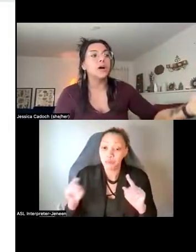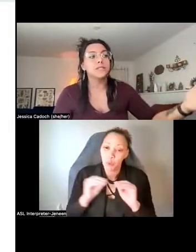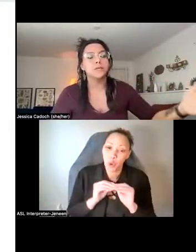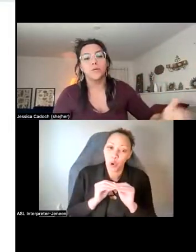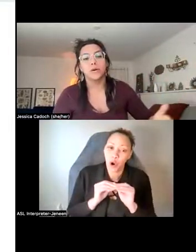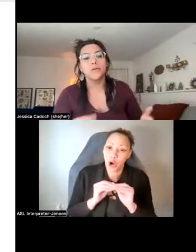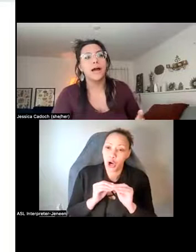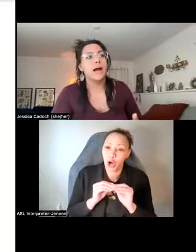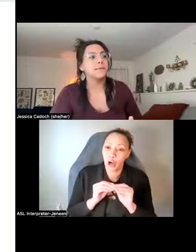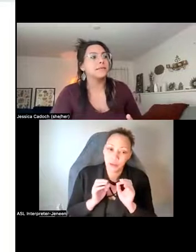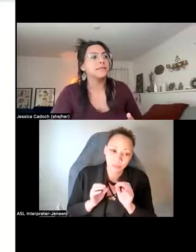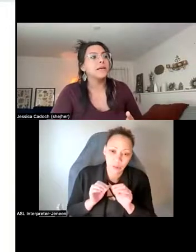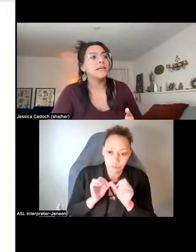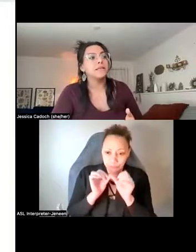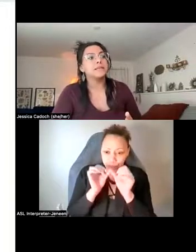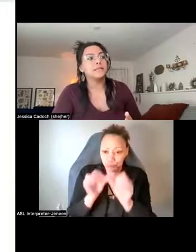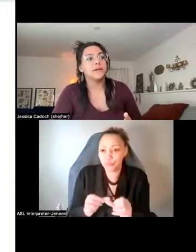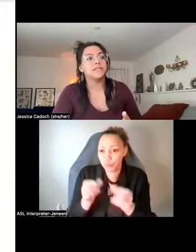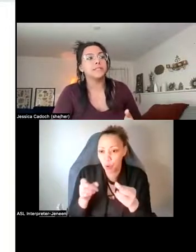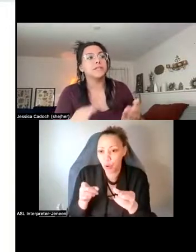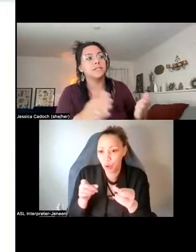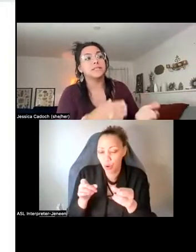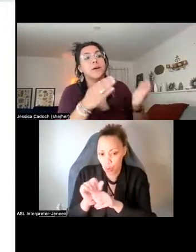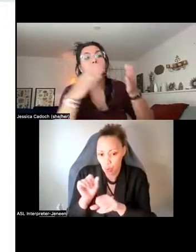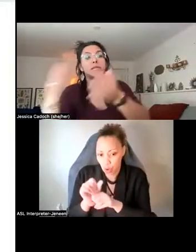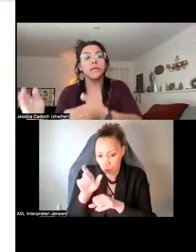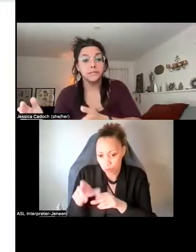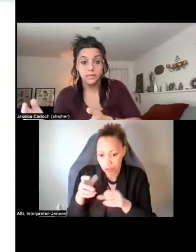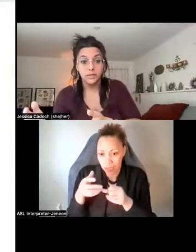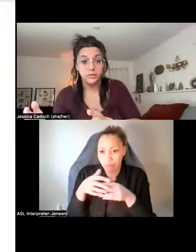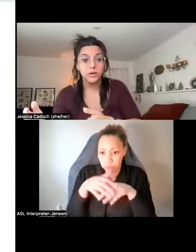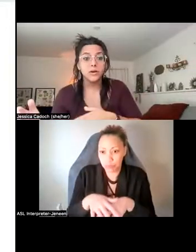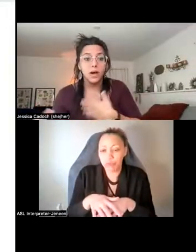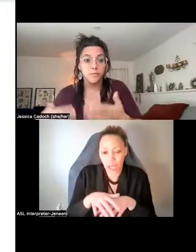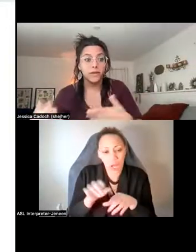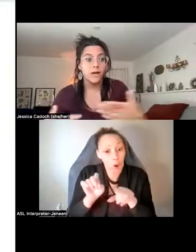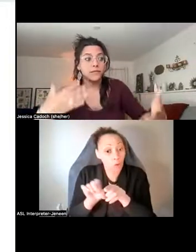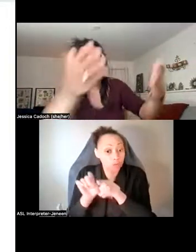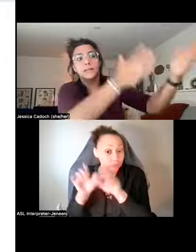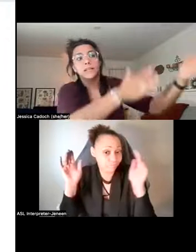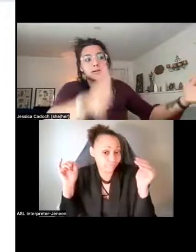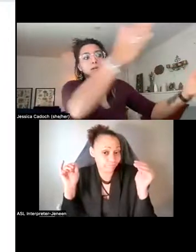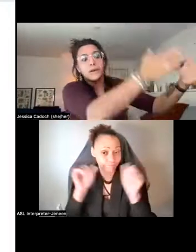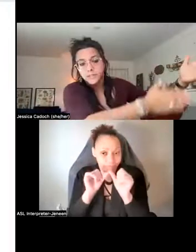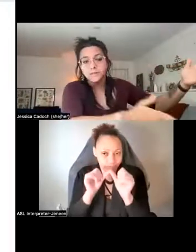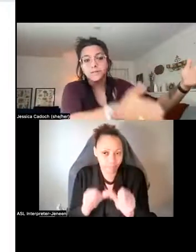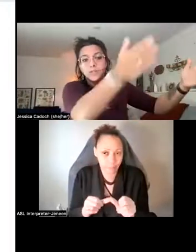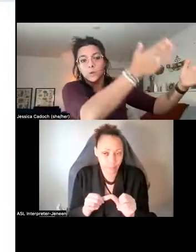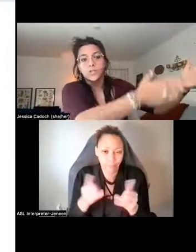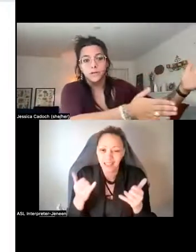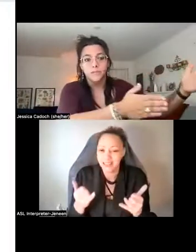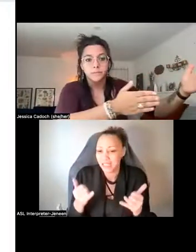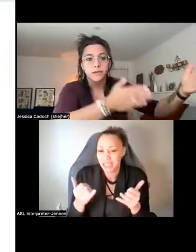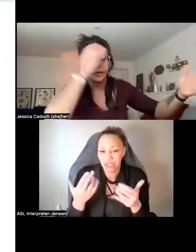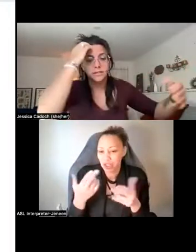the long-term work that happens in these integration sessions. And hopefully they continue, uh, moving on. This is a clinical trial, so it's a